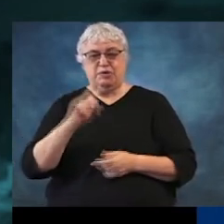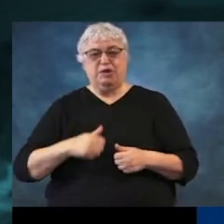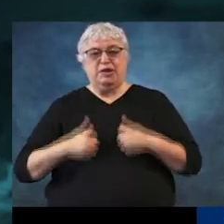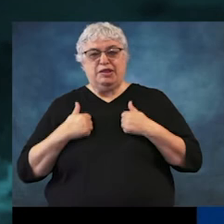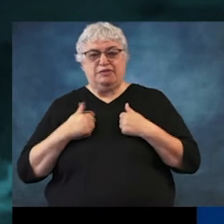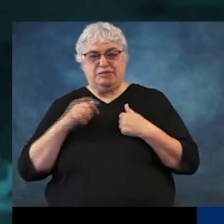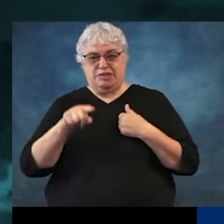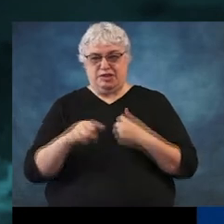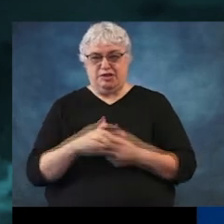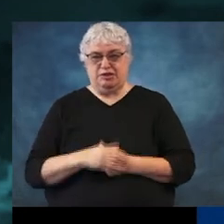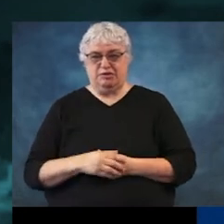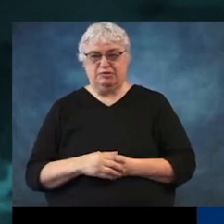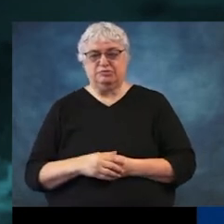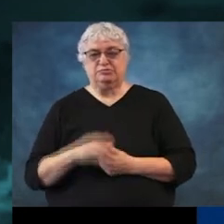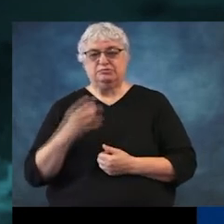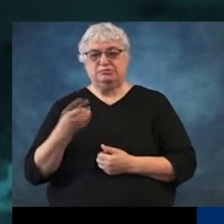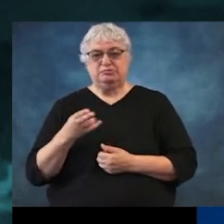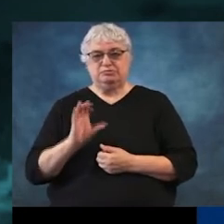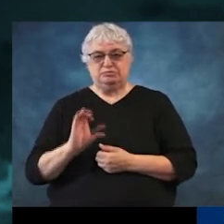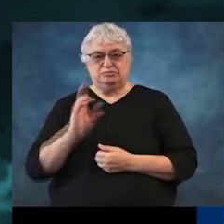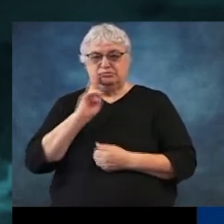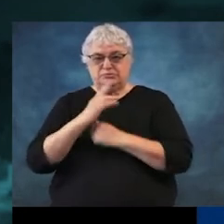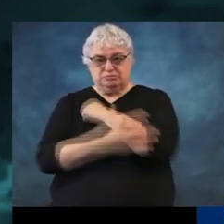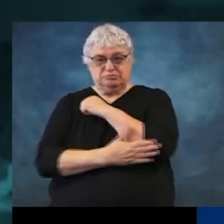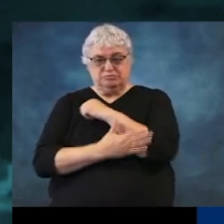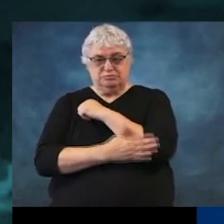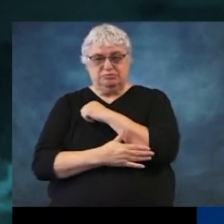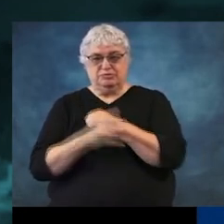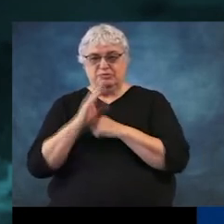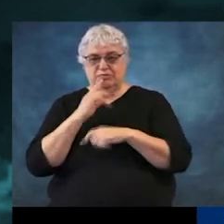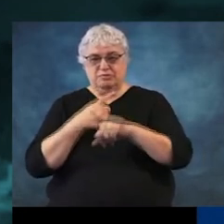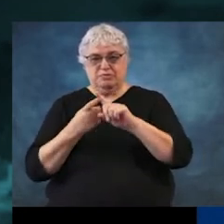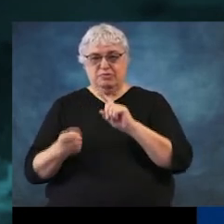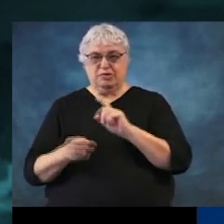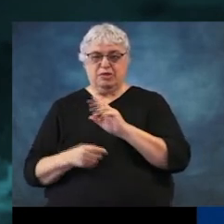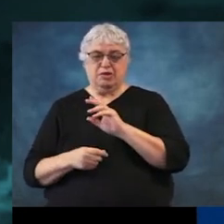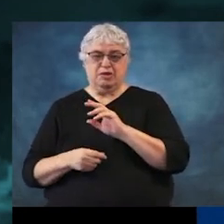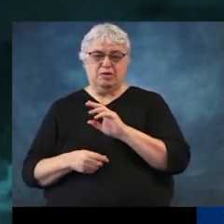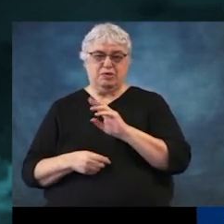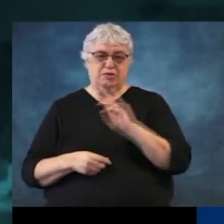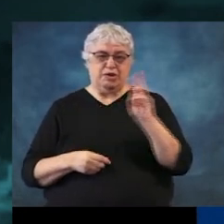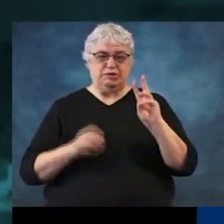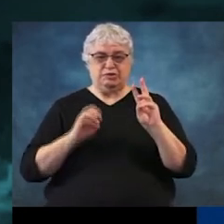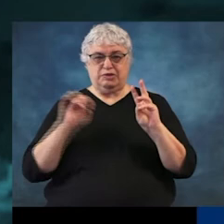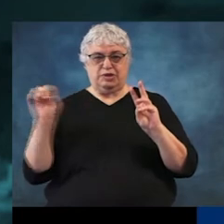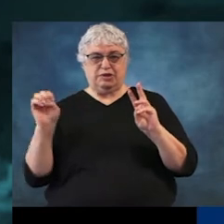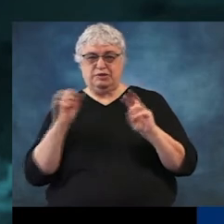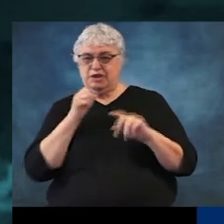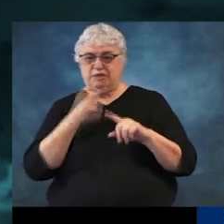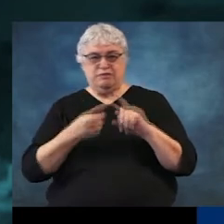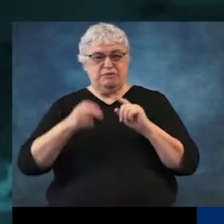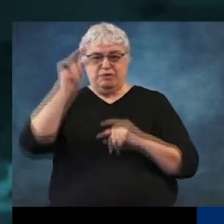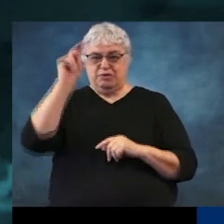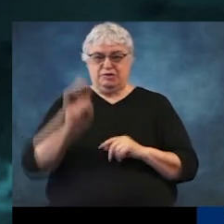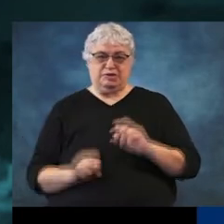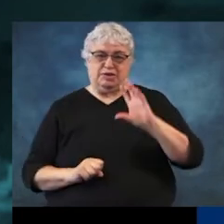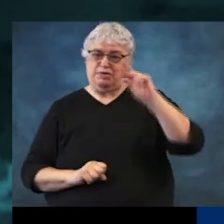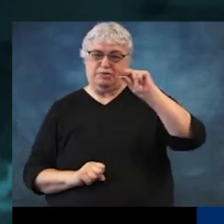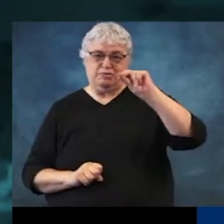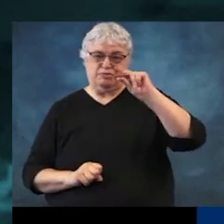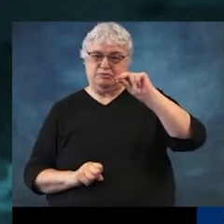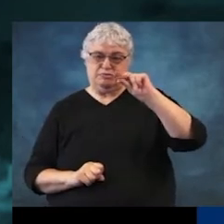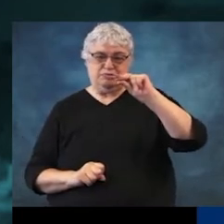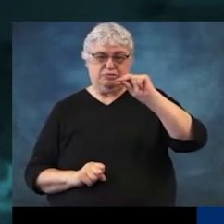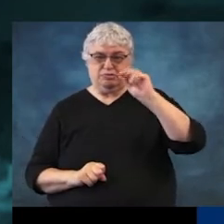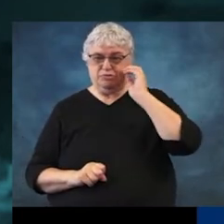watershed? And pretty much in Harris County, all of our water drains from west to east, not really from north to south like